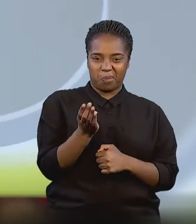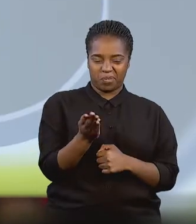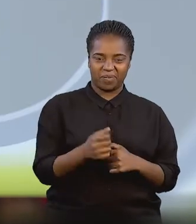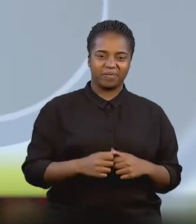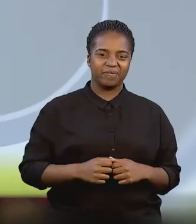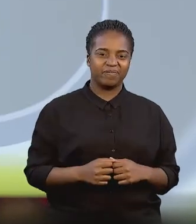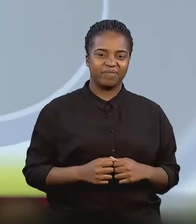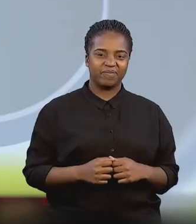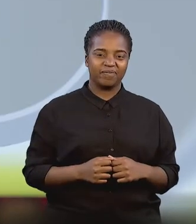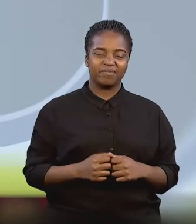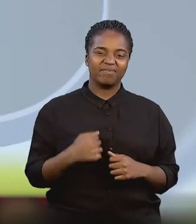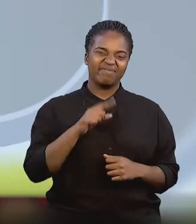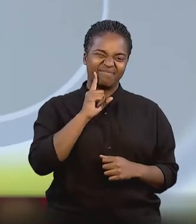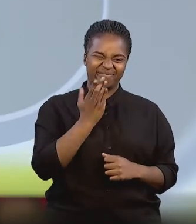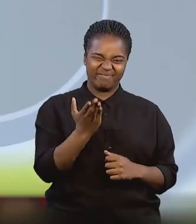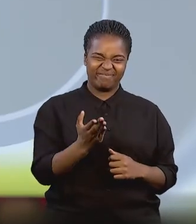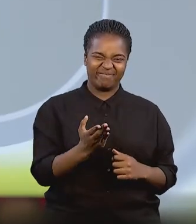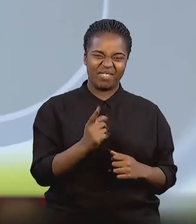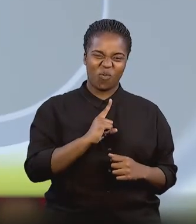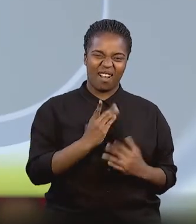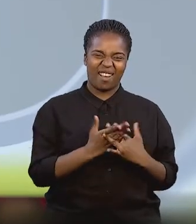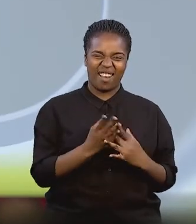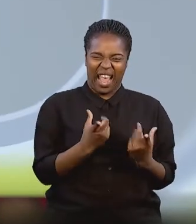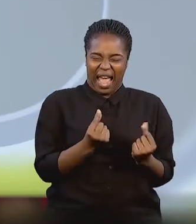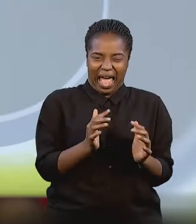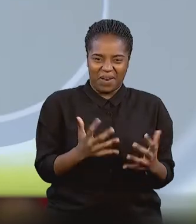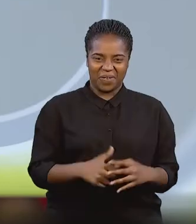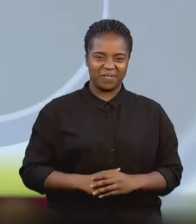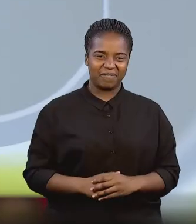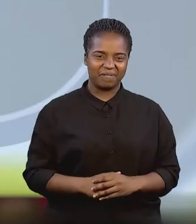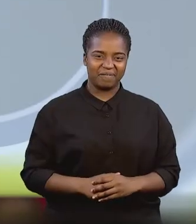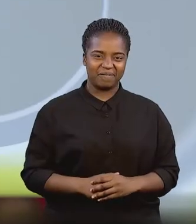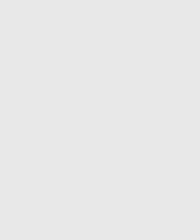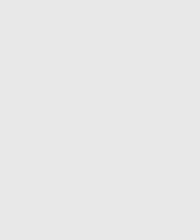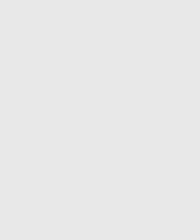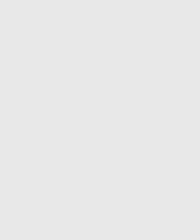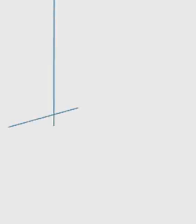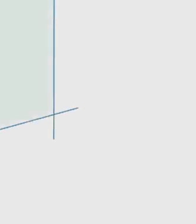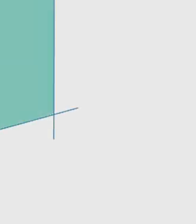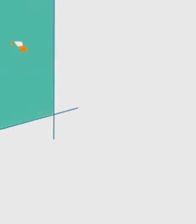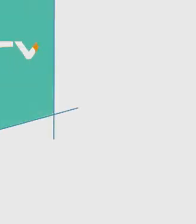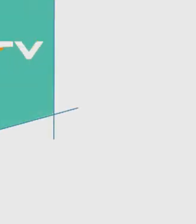right. I'm always looking the Ntadita loves that, I'll put it on Mshimonona. And